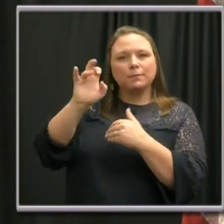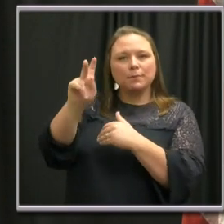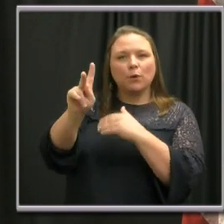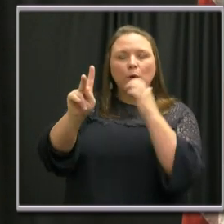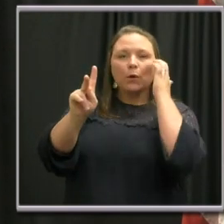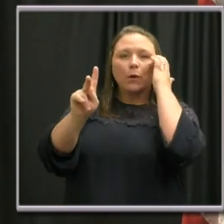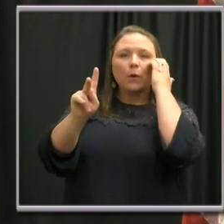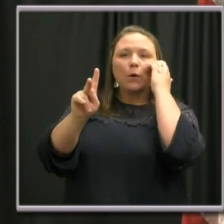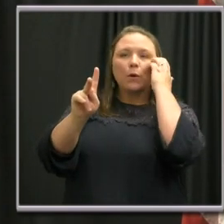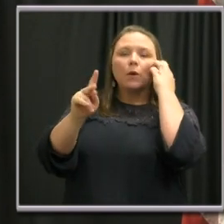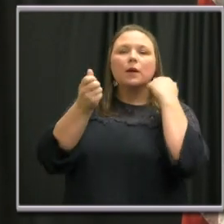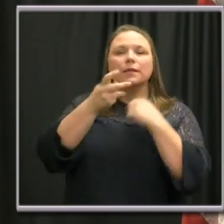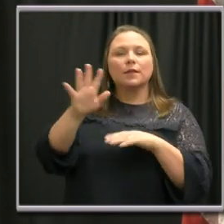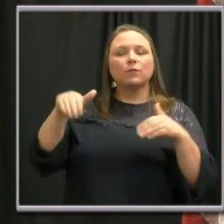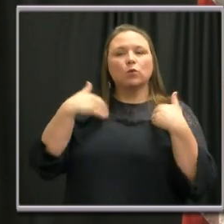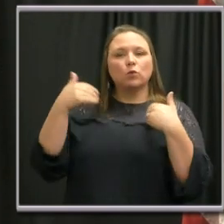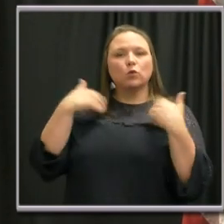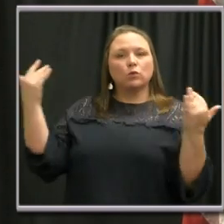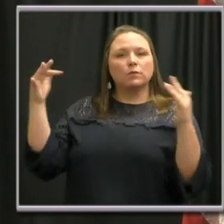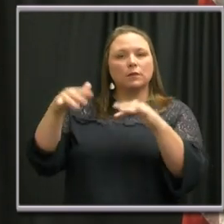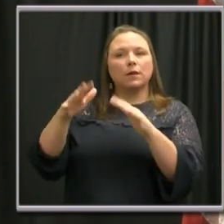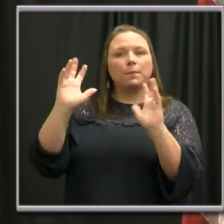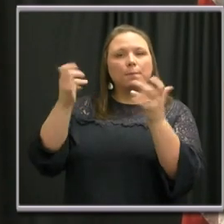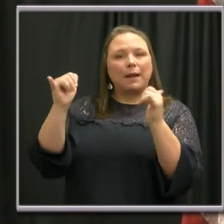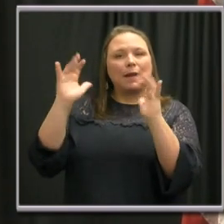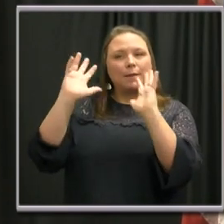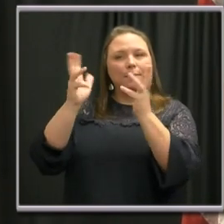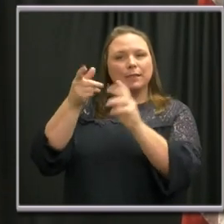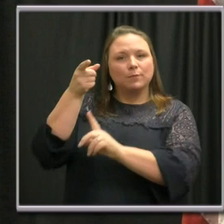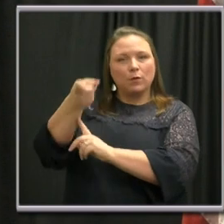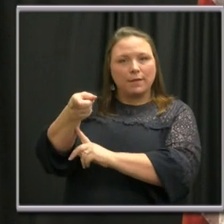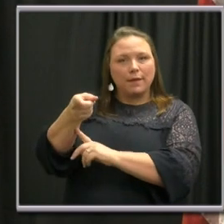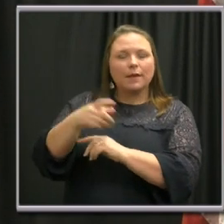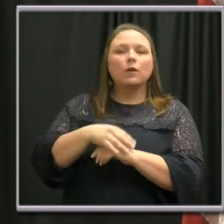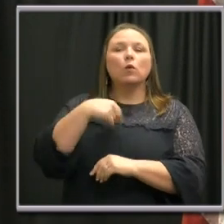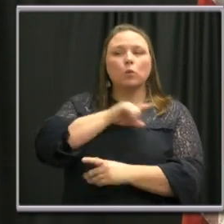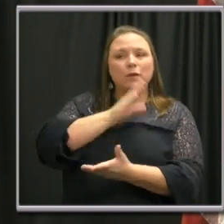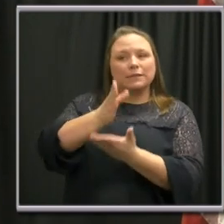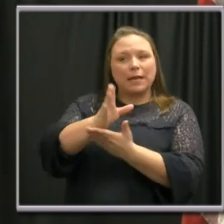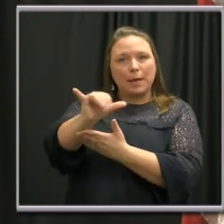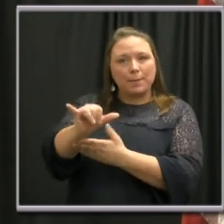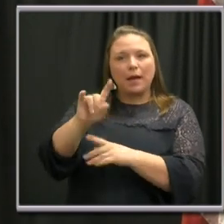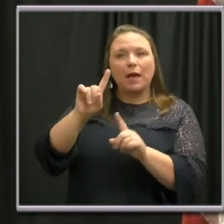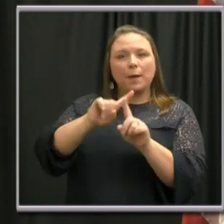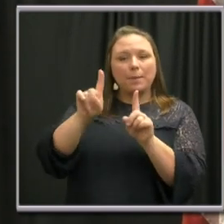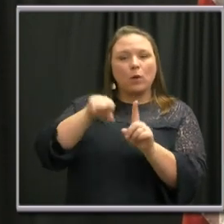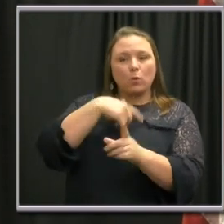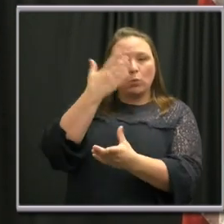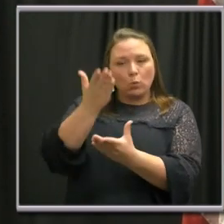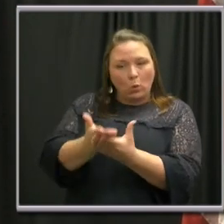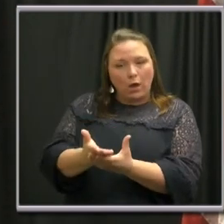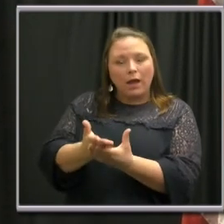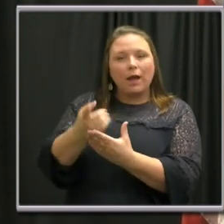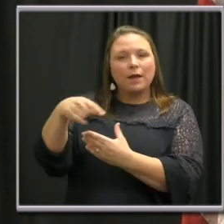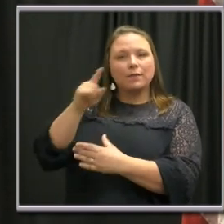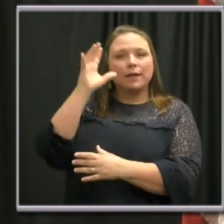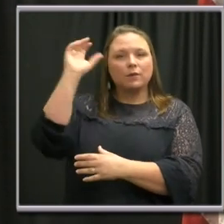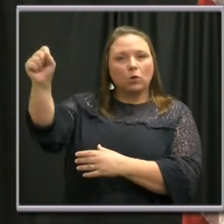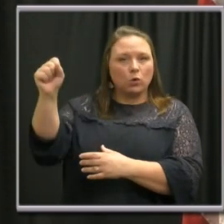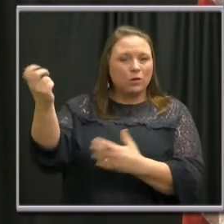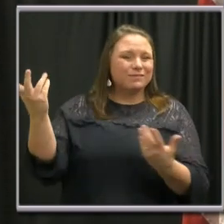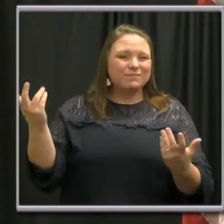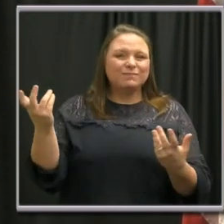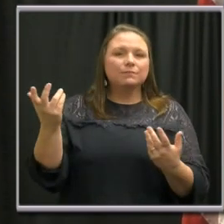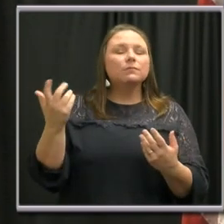several youths involved in a basketball game there. We went by, but while we were there, they were gone,